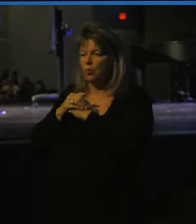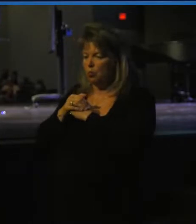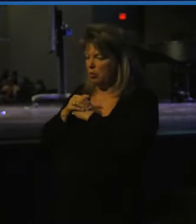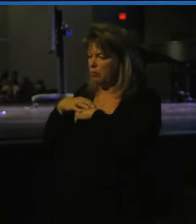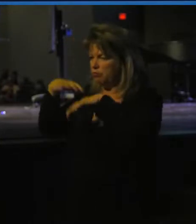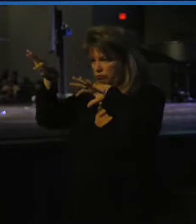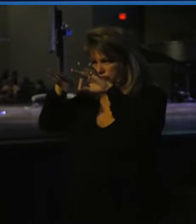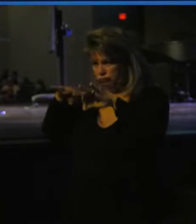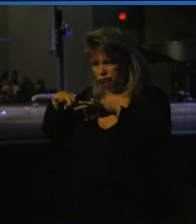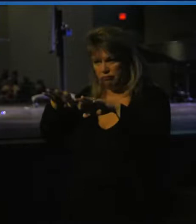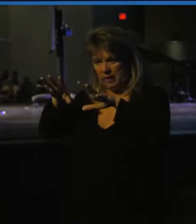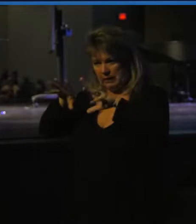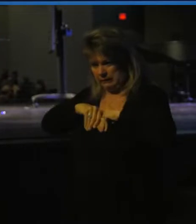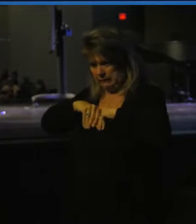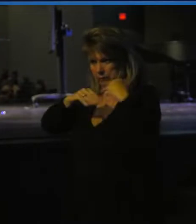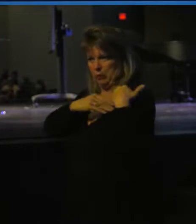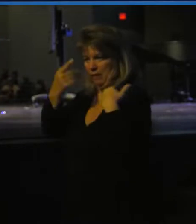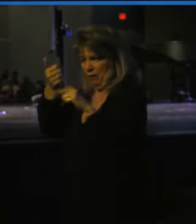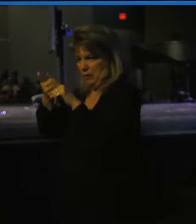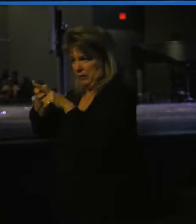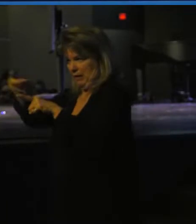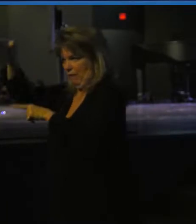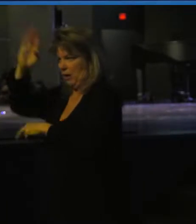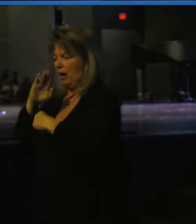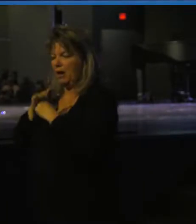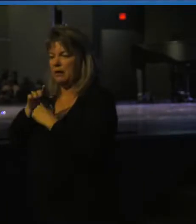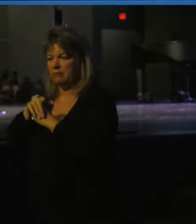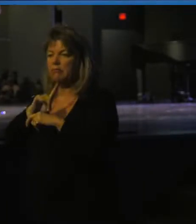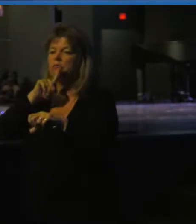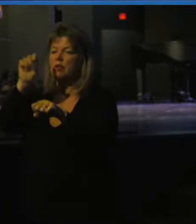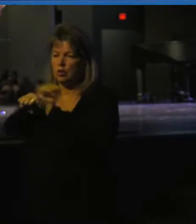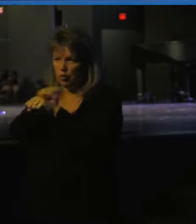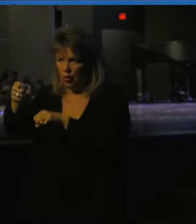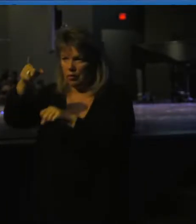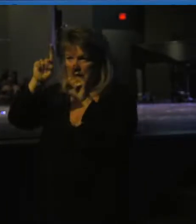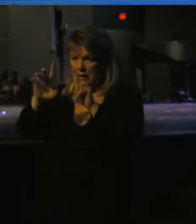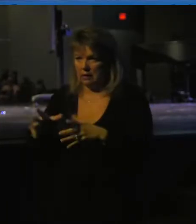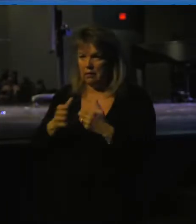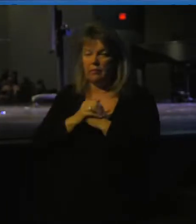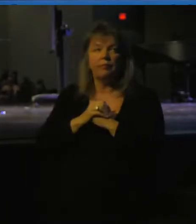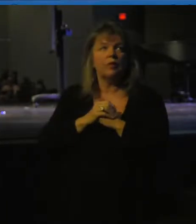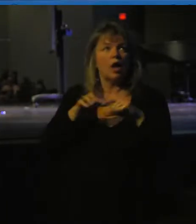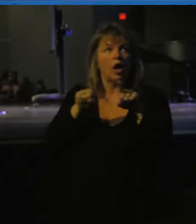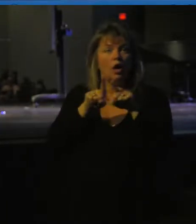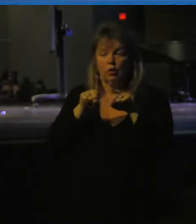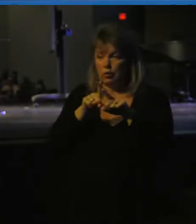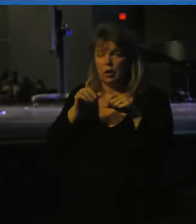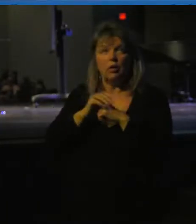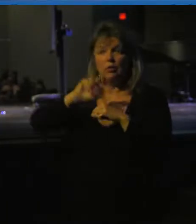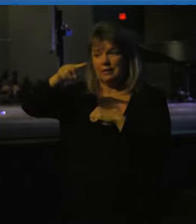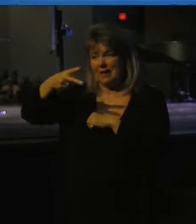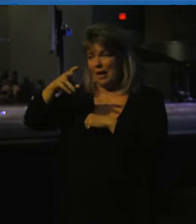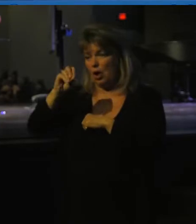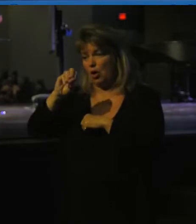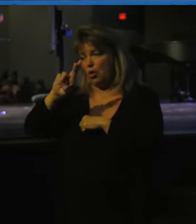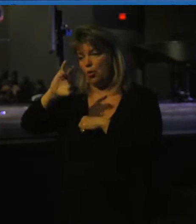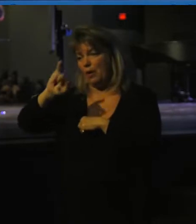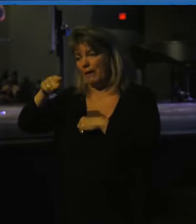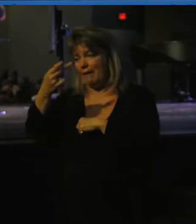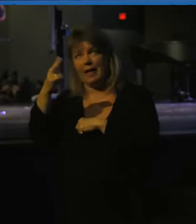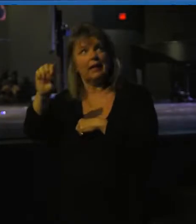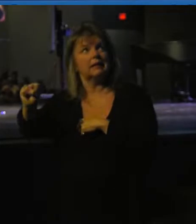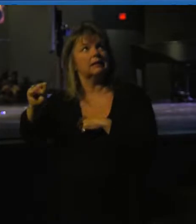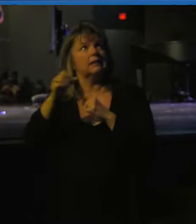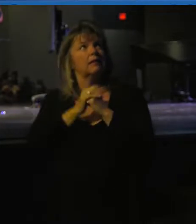himself to God. There's a certainty to test. That's Paul writing. Paul also writes in 2 Corinthians. He says,